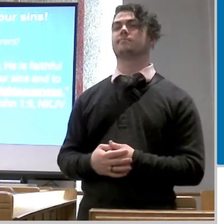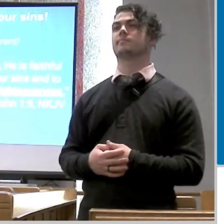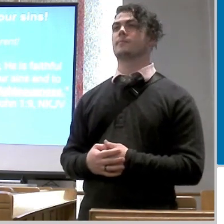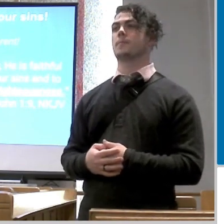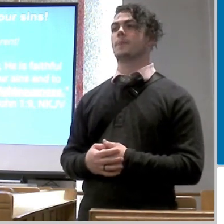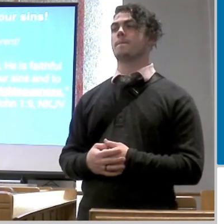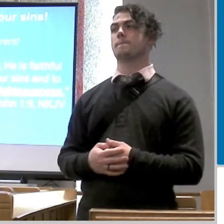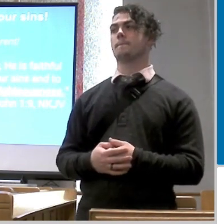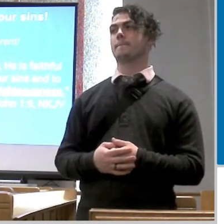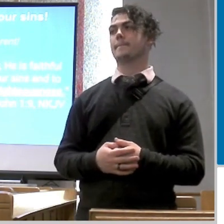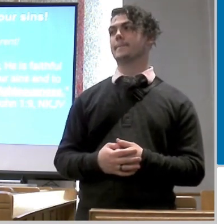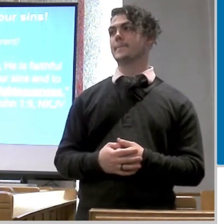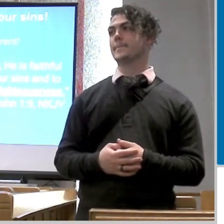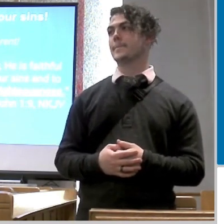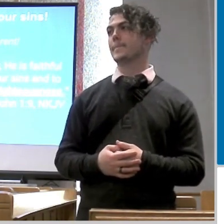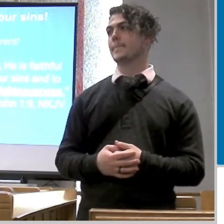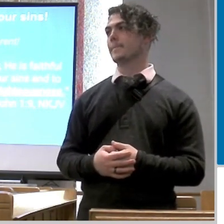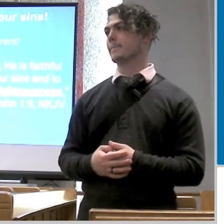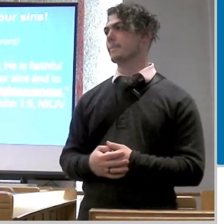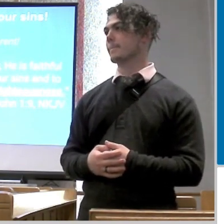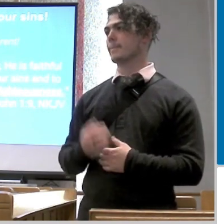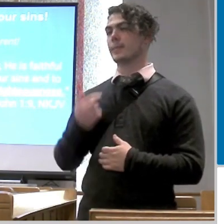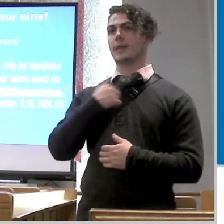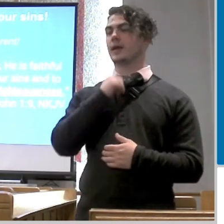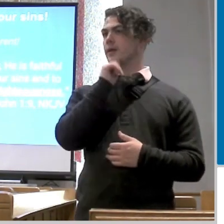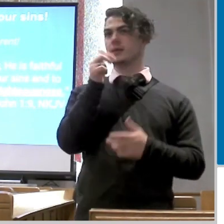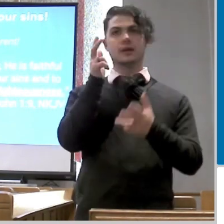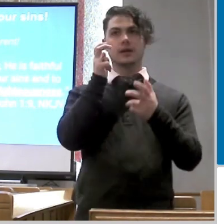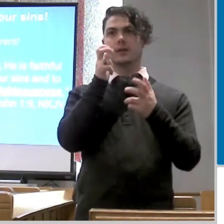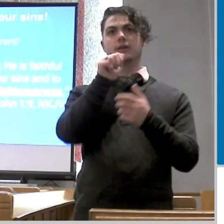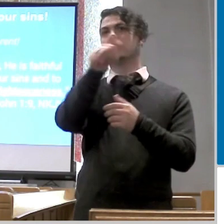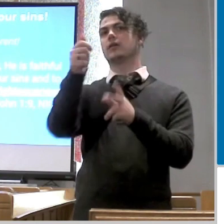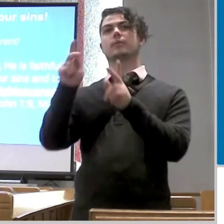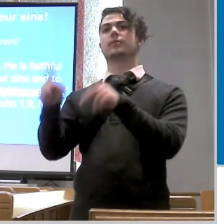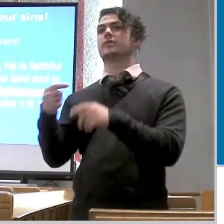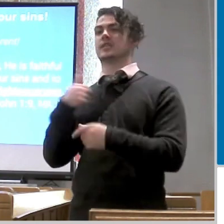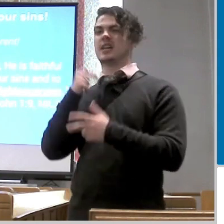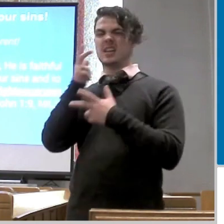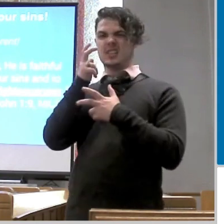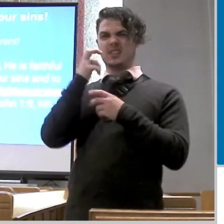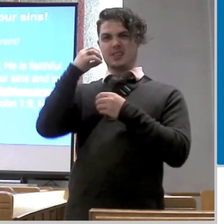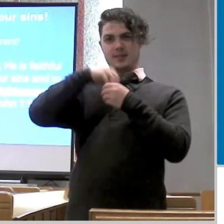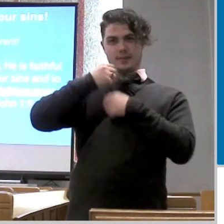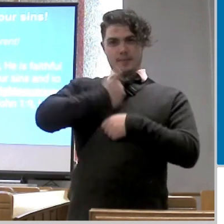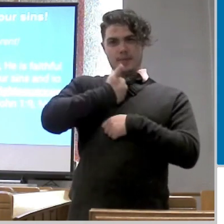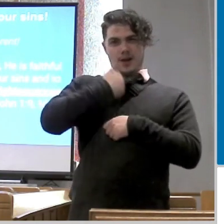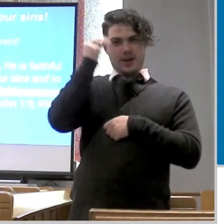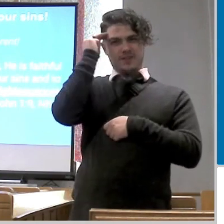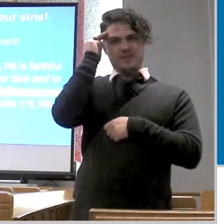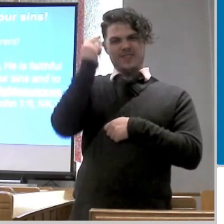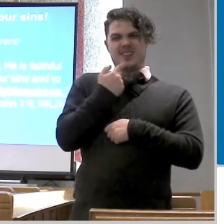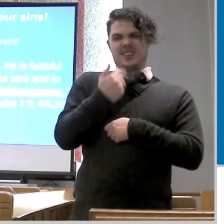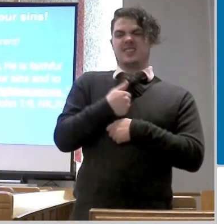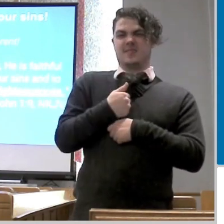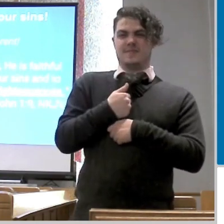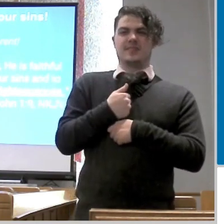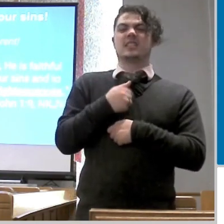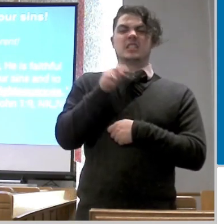what is that and when i say i heard that i didn't hear it outside i heard that here right i heard it in my in my own head